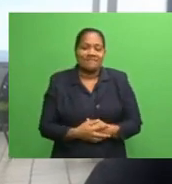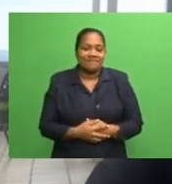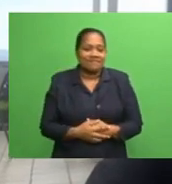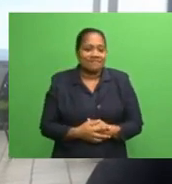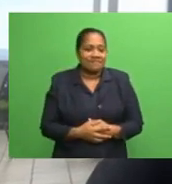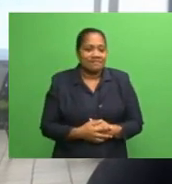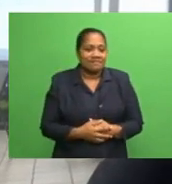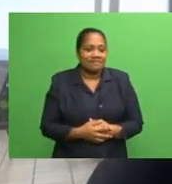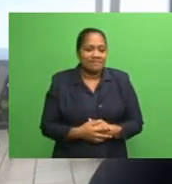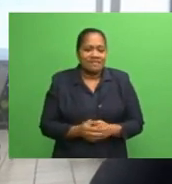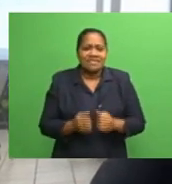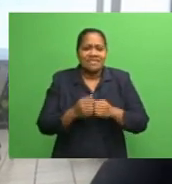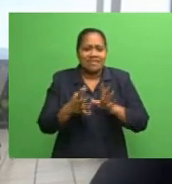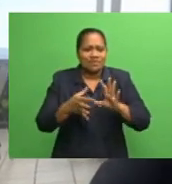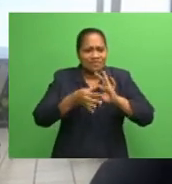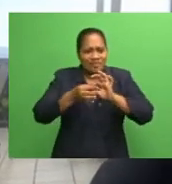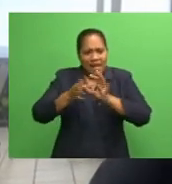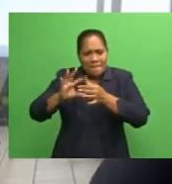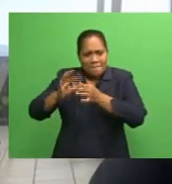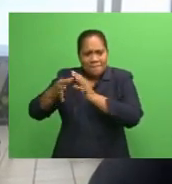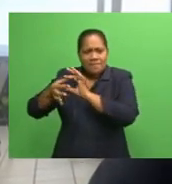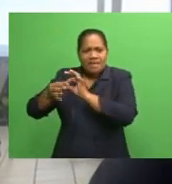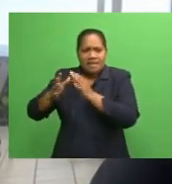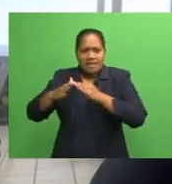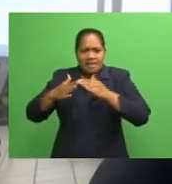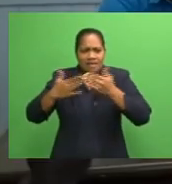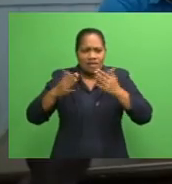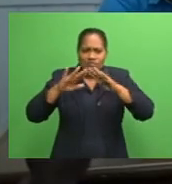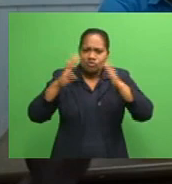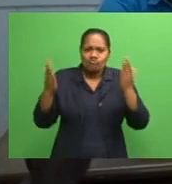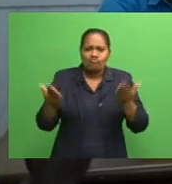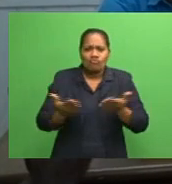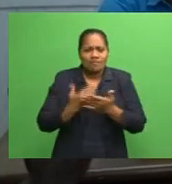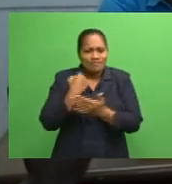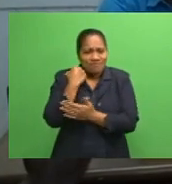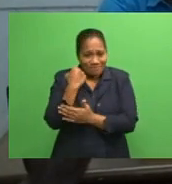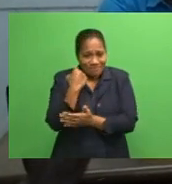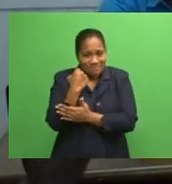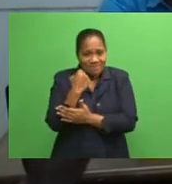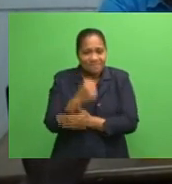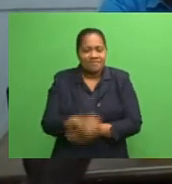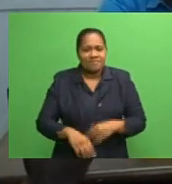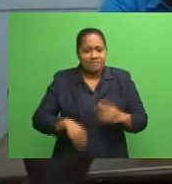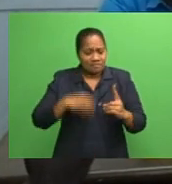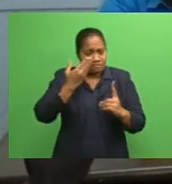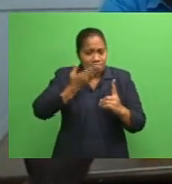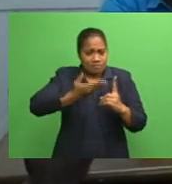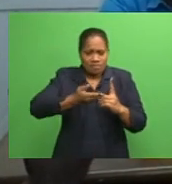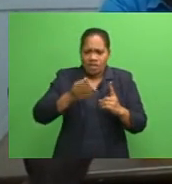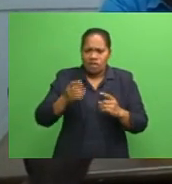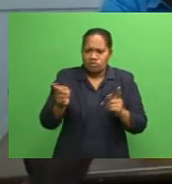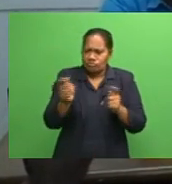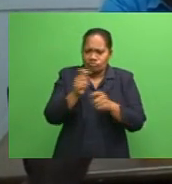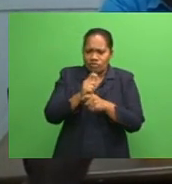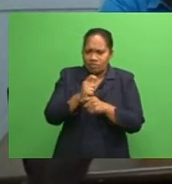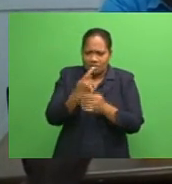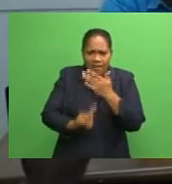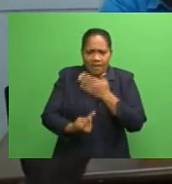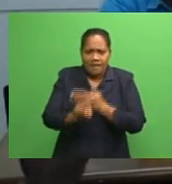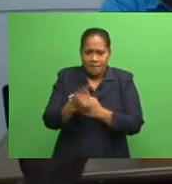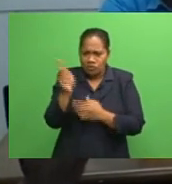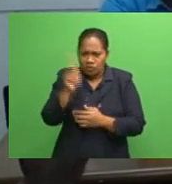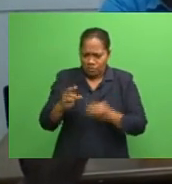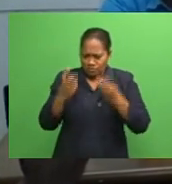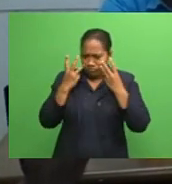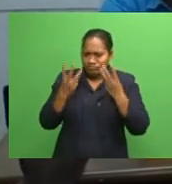Olympics and then getting our World Rugby Council seats. O'Connor adds the changes we all witness today at Fiji rugby is a testament to